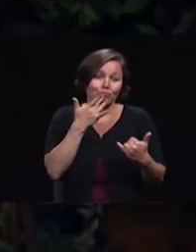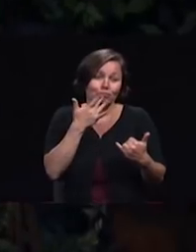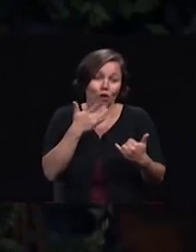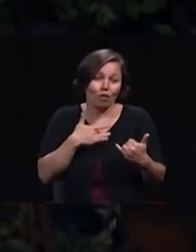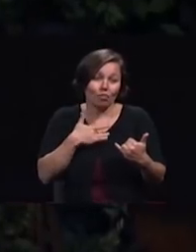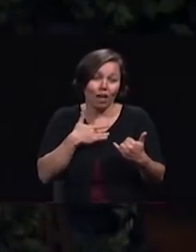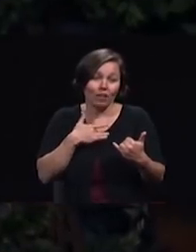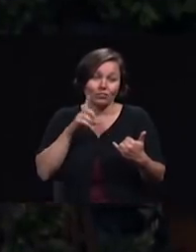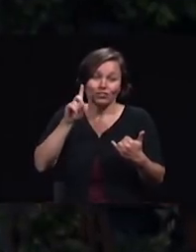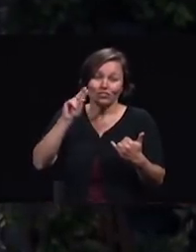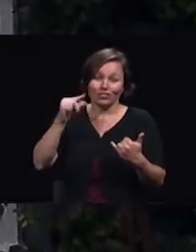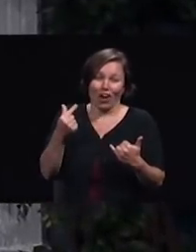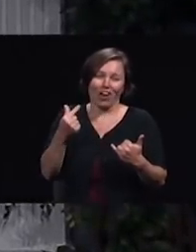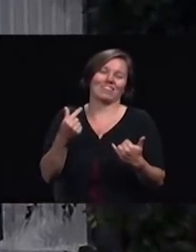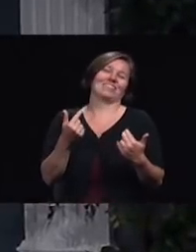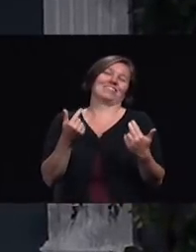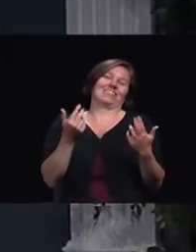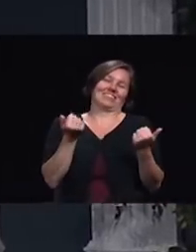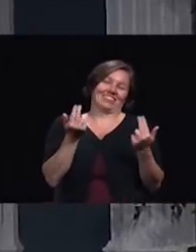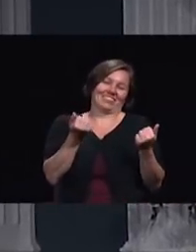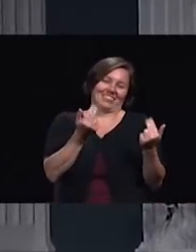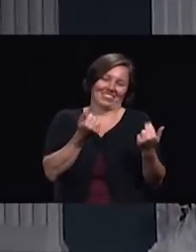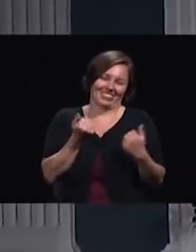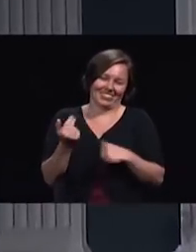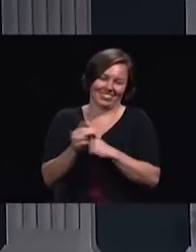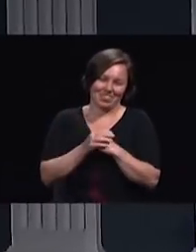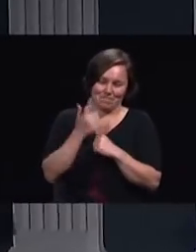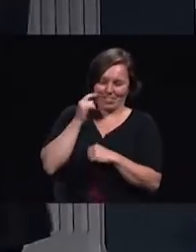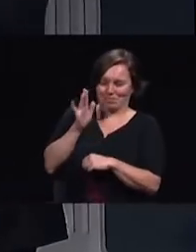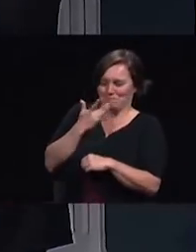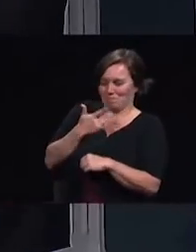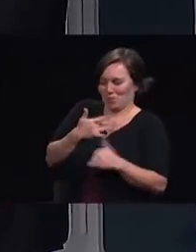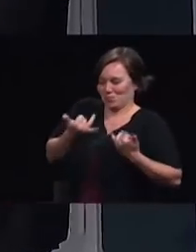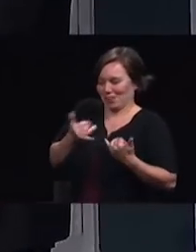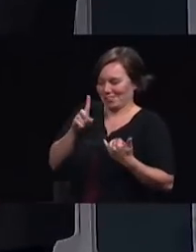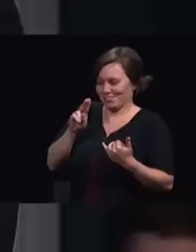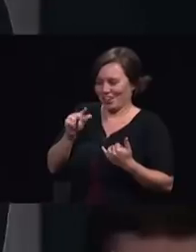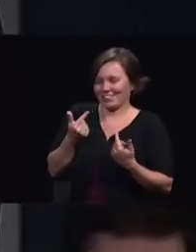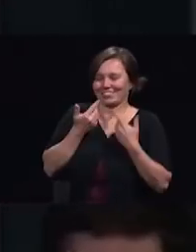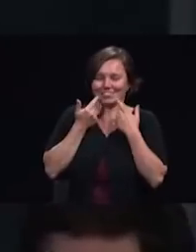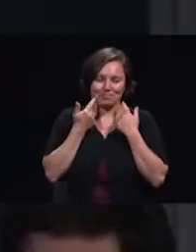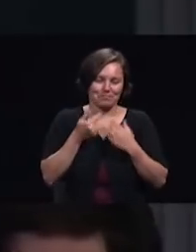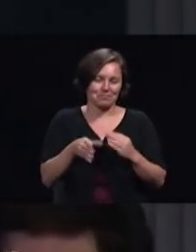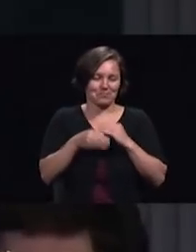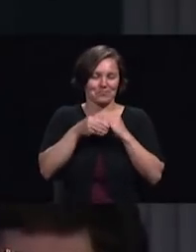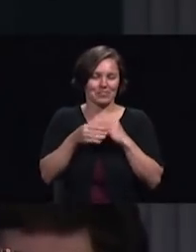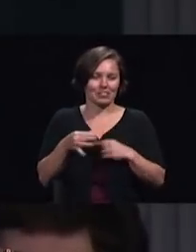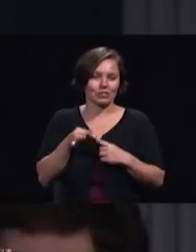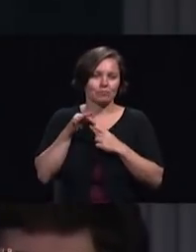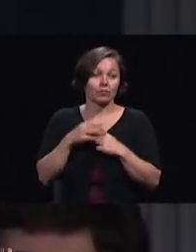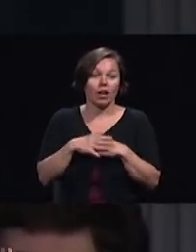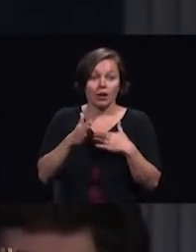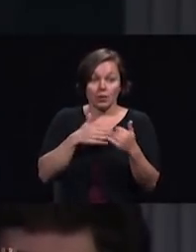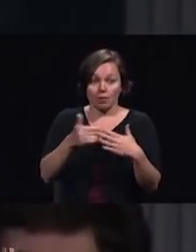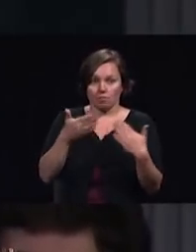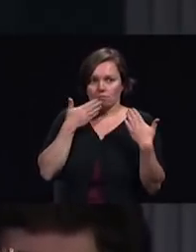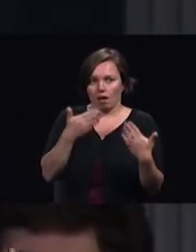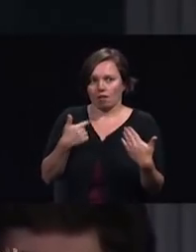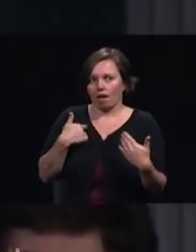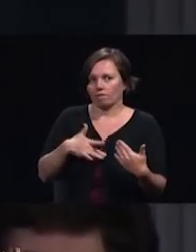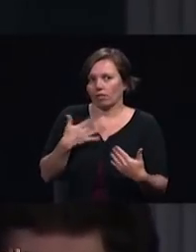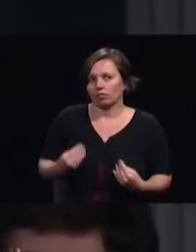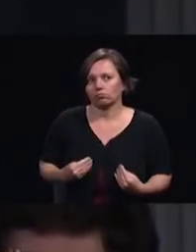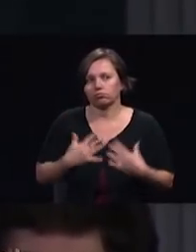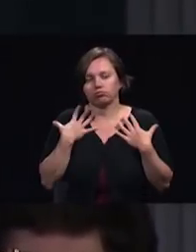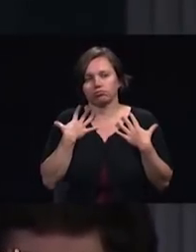you pastor Wilson I have been moved and challenged and I accept